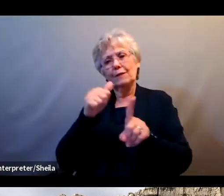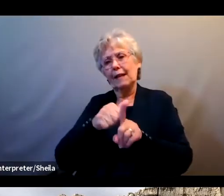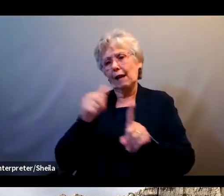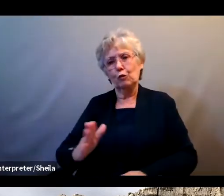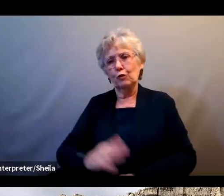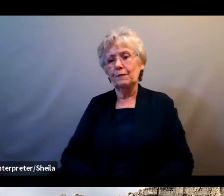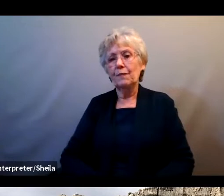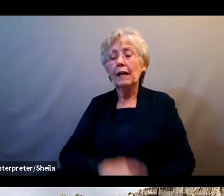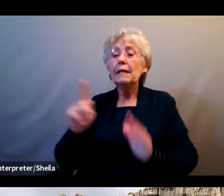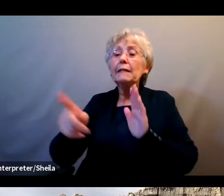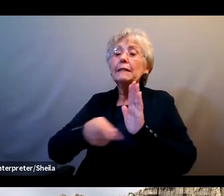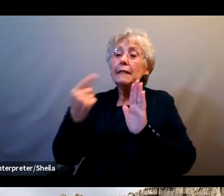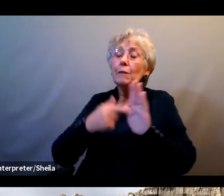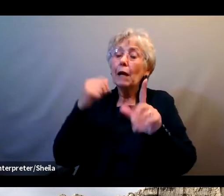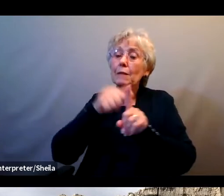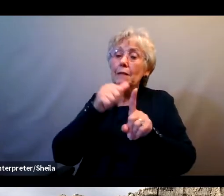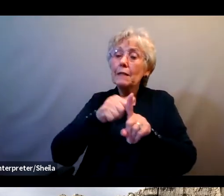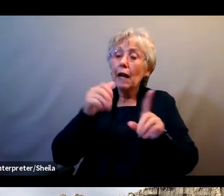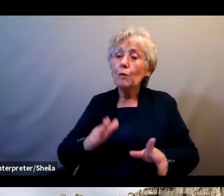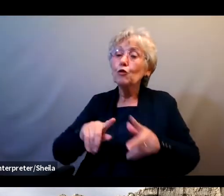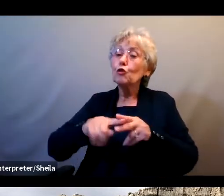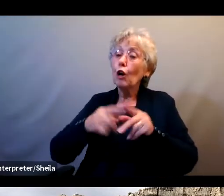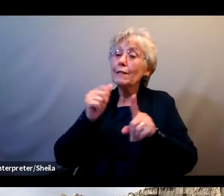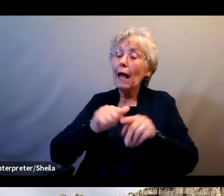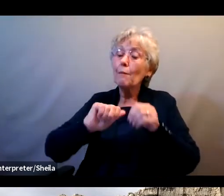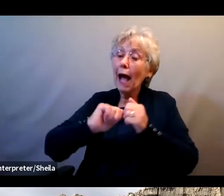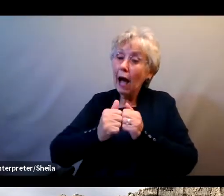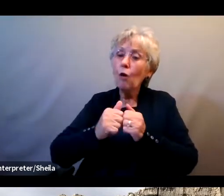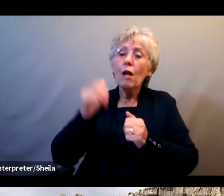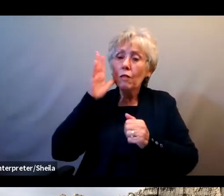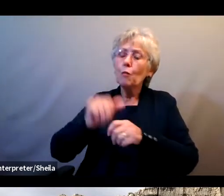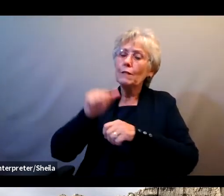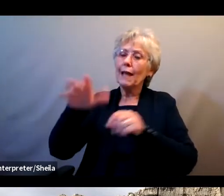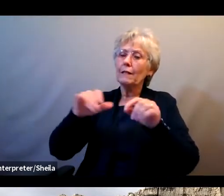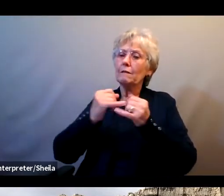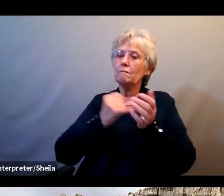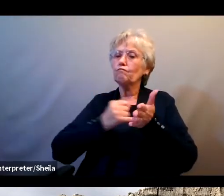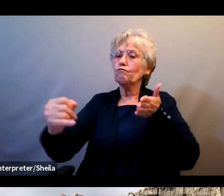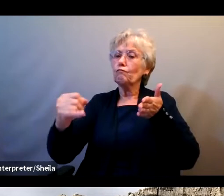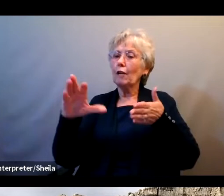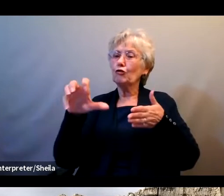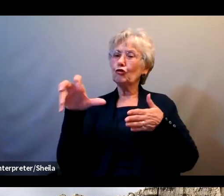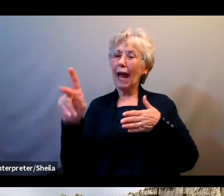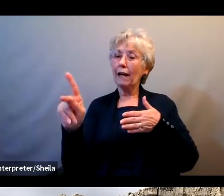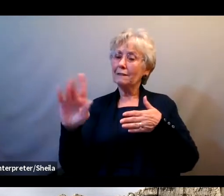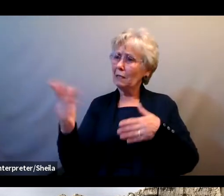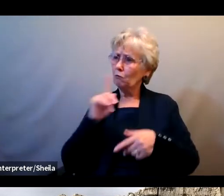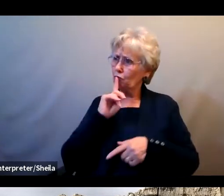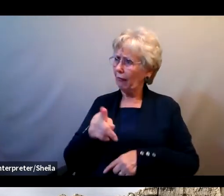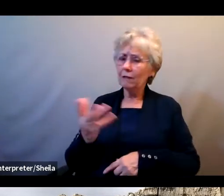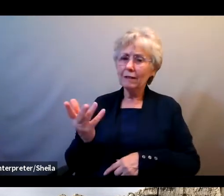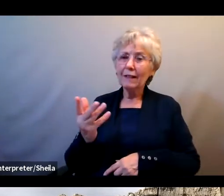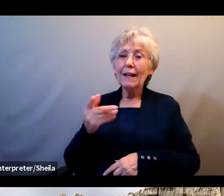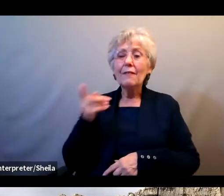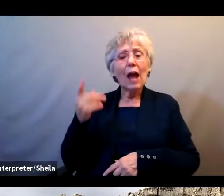Sometimes scammers even start the scam by sending you a check first. It seems real because they always have some kind of